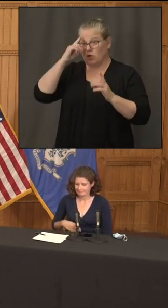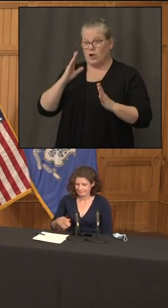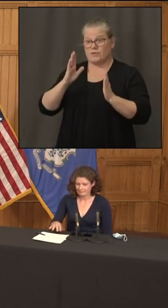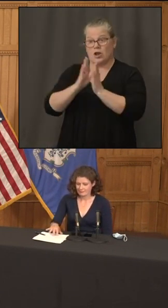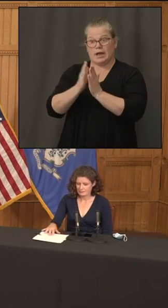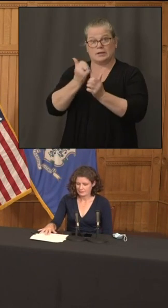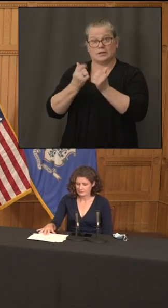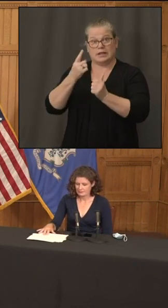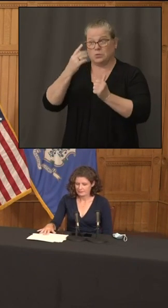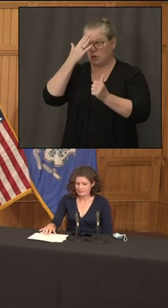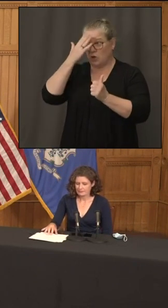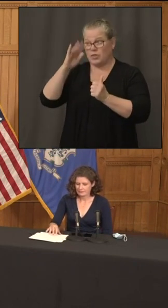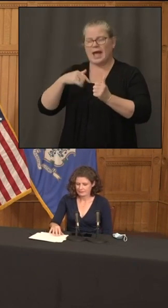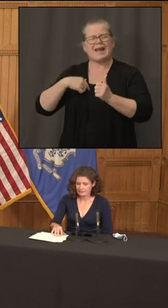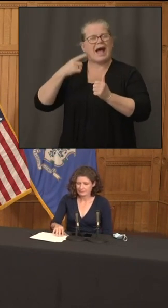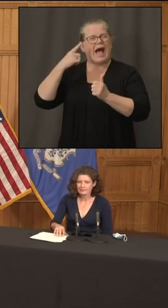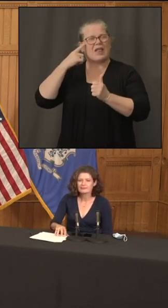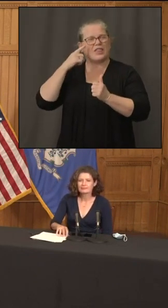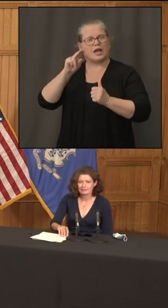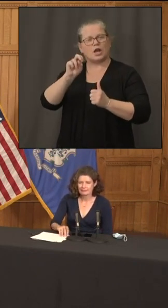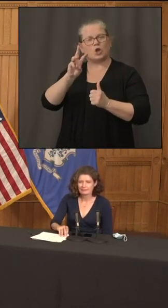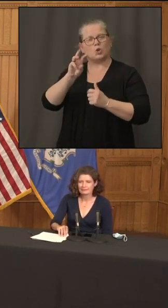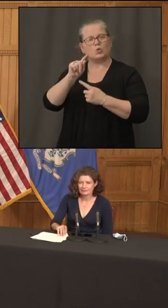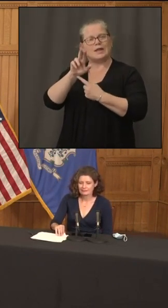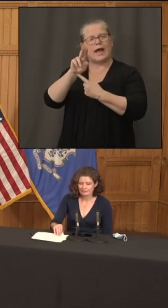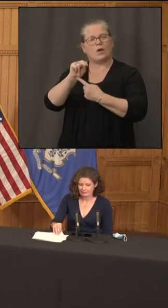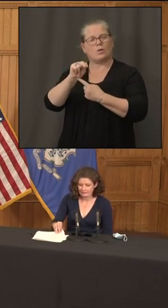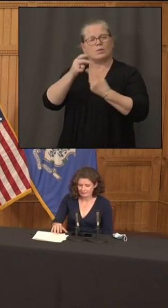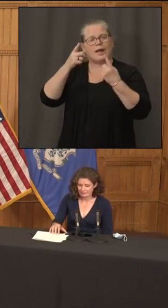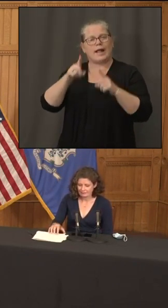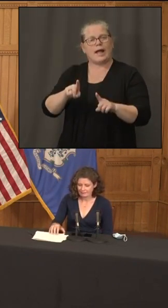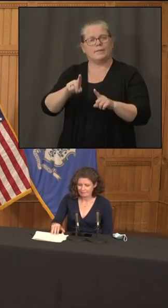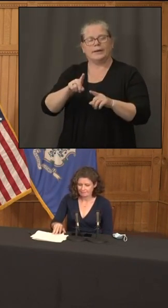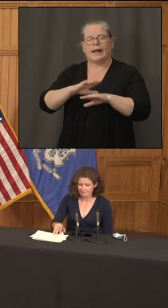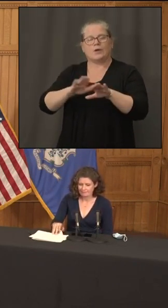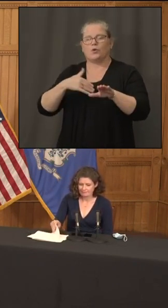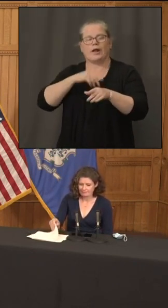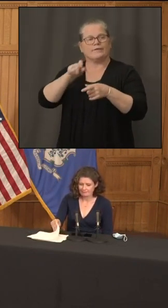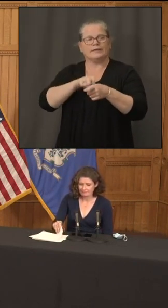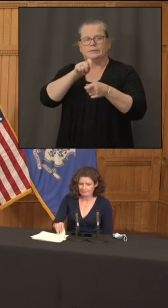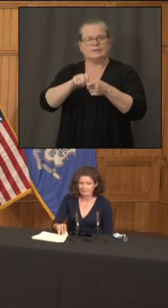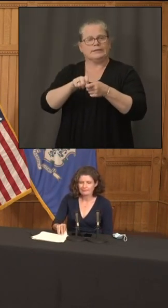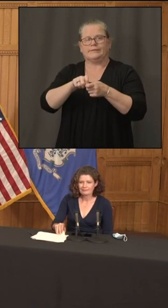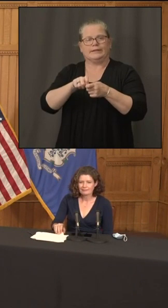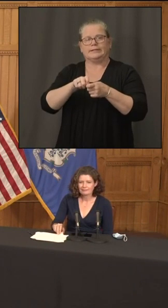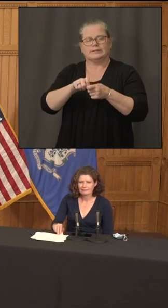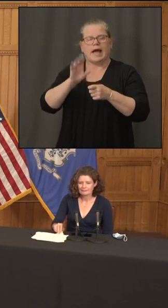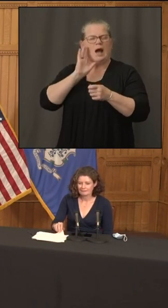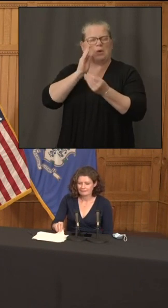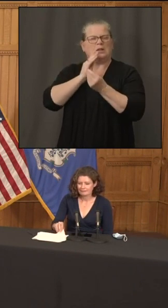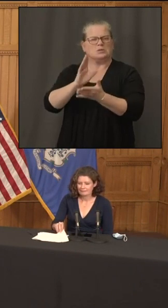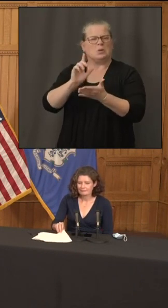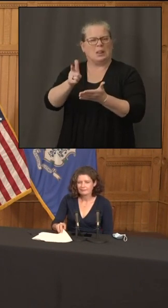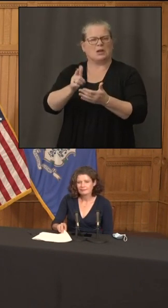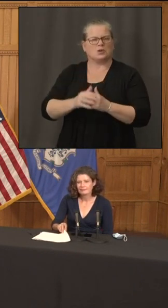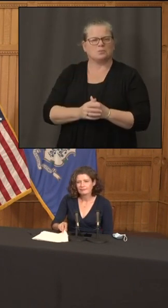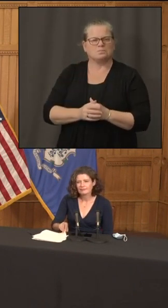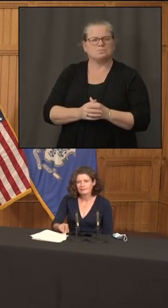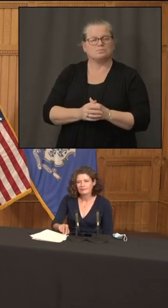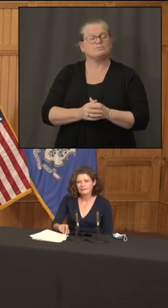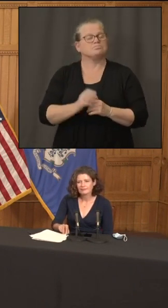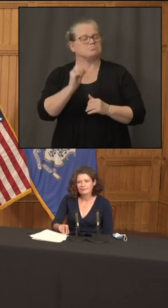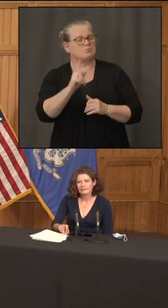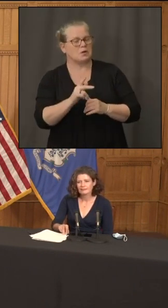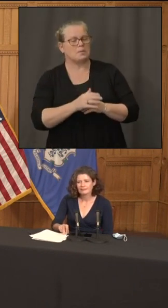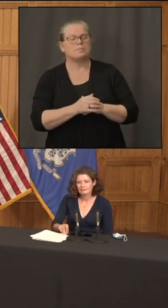no i could talk in newtown i'll have to get back to you on the specifics of that sorry okay um and also governor you